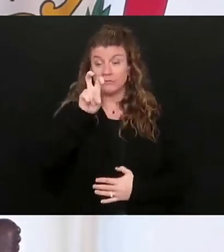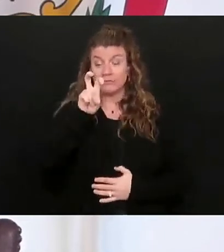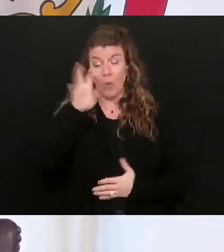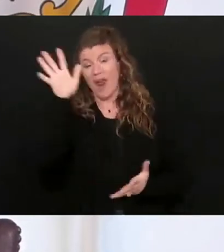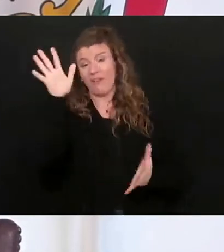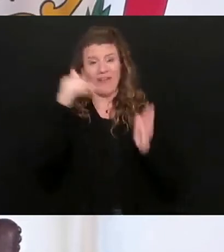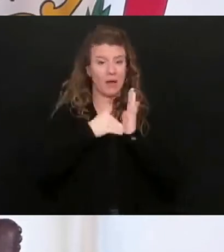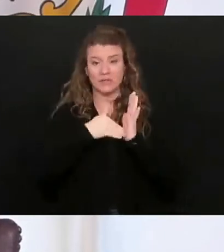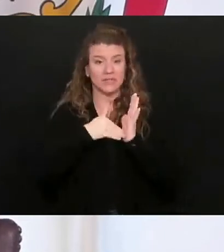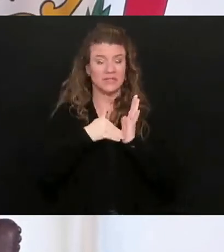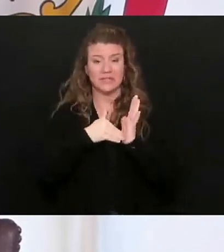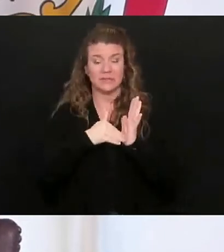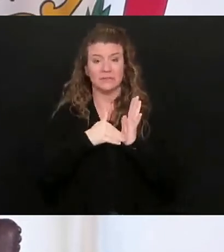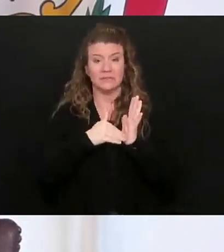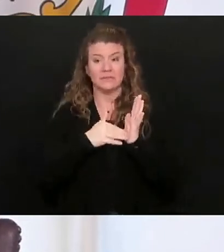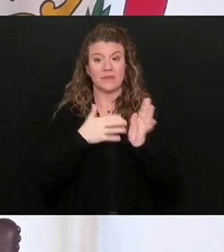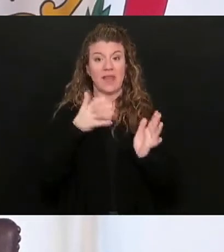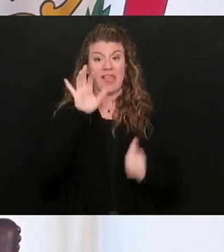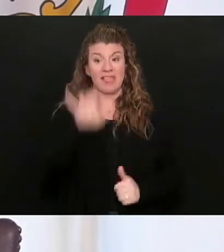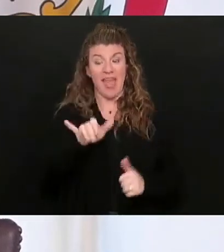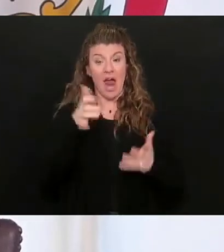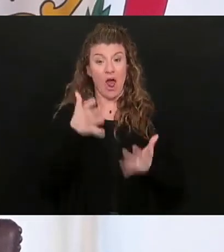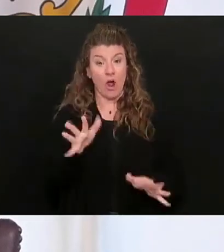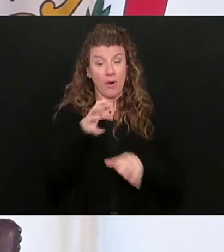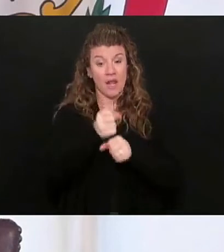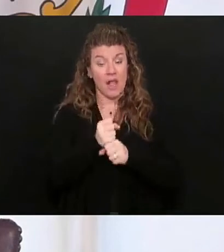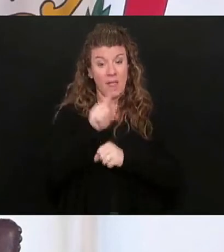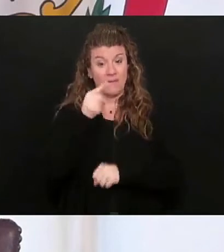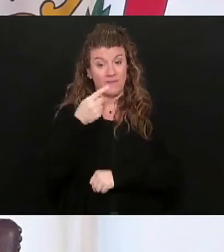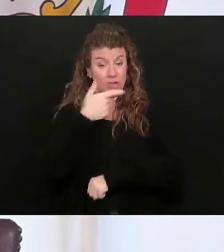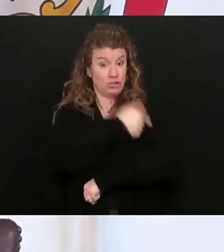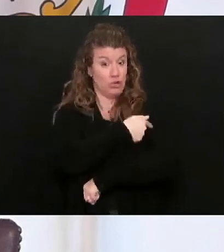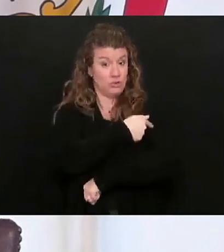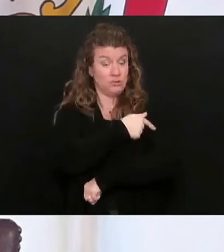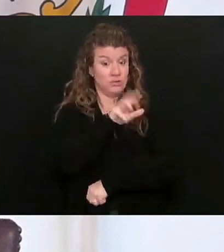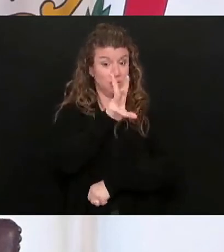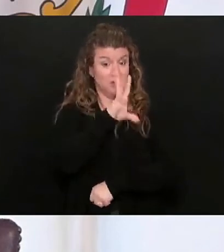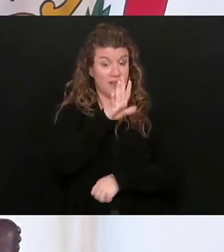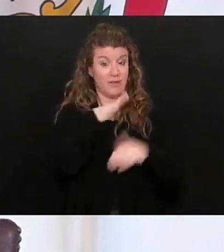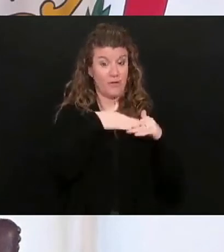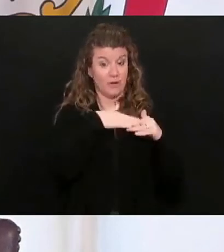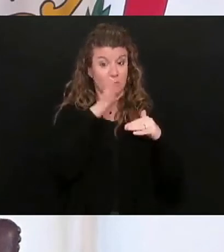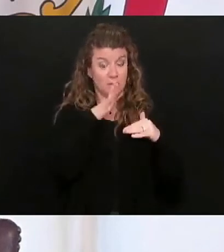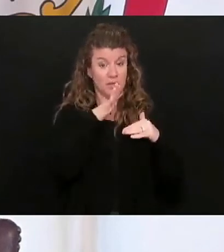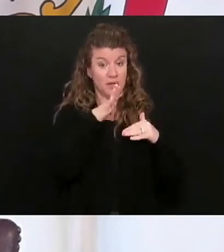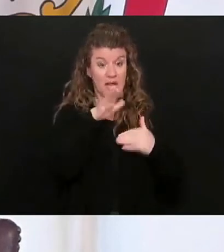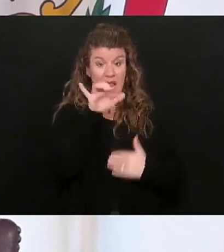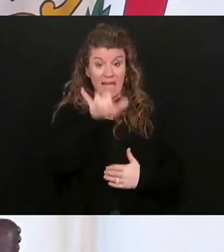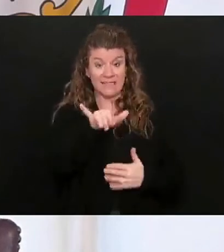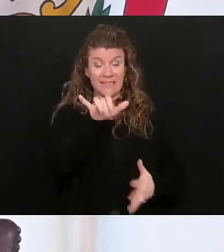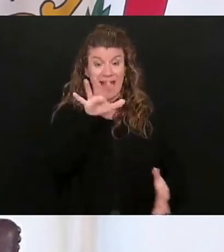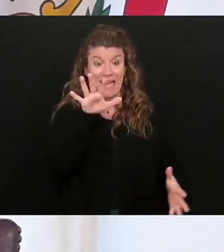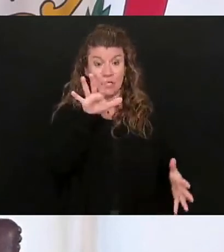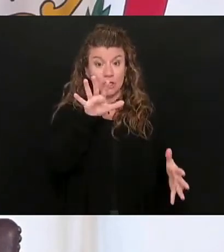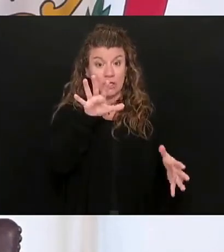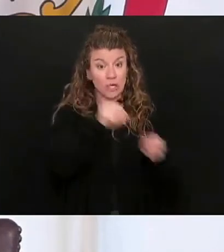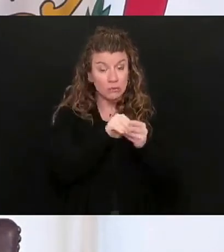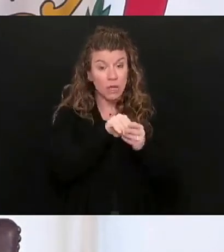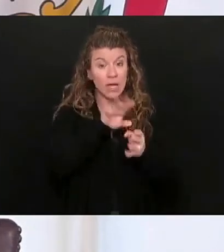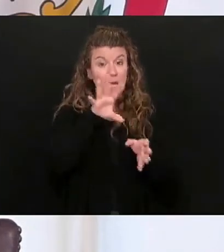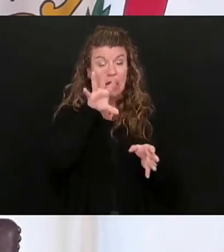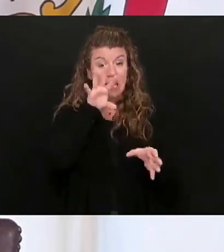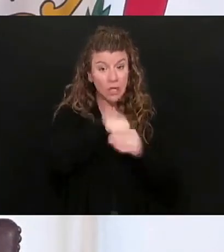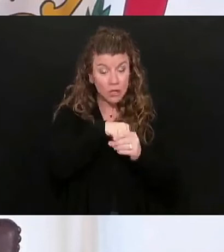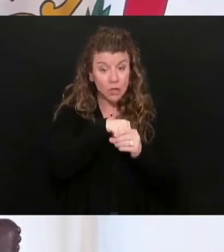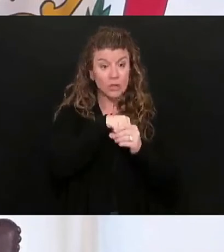thousand, you know, that have gotten their first doses of 65 and older. Is that totally inclusive of all